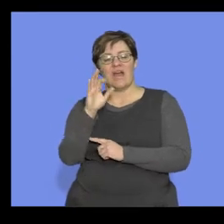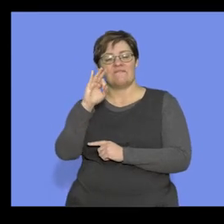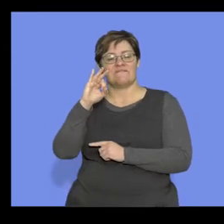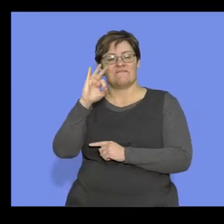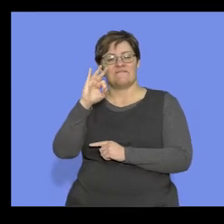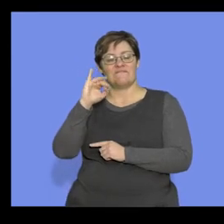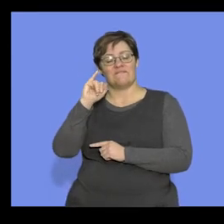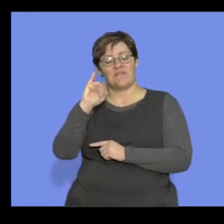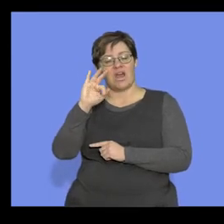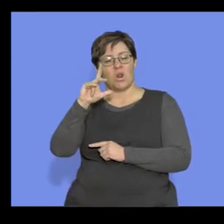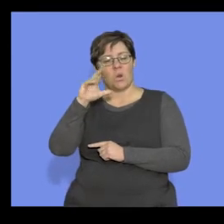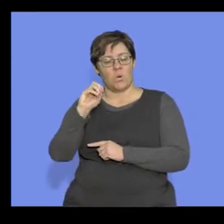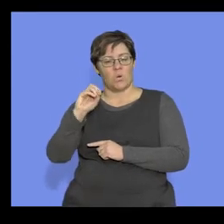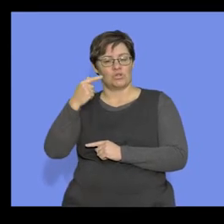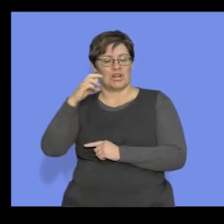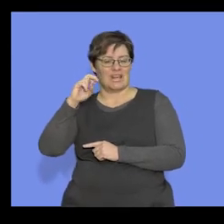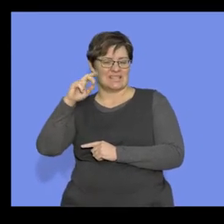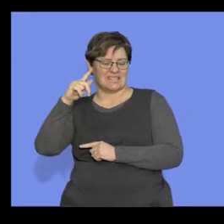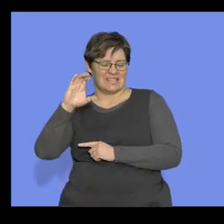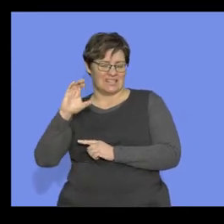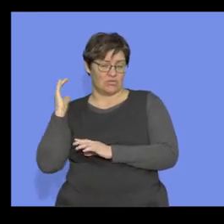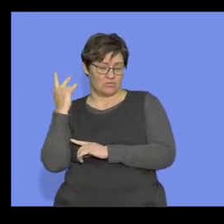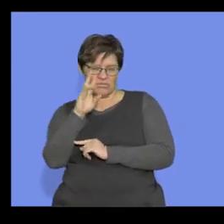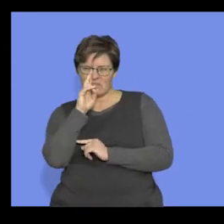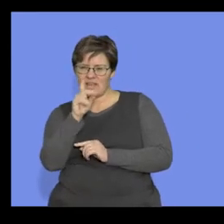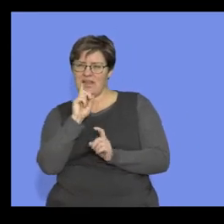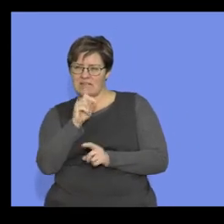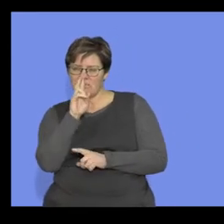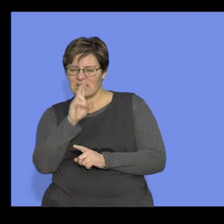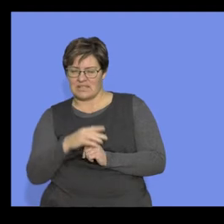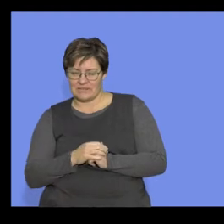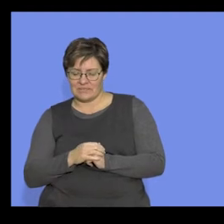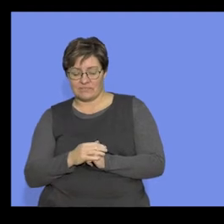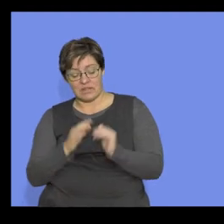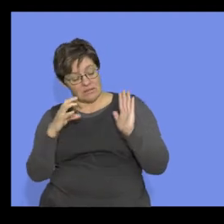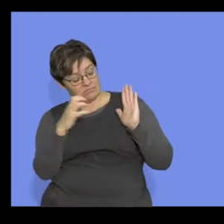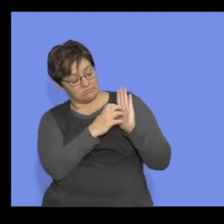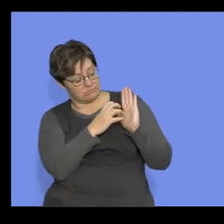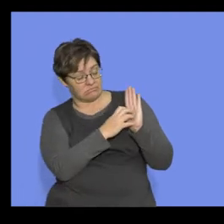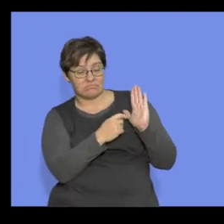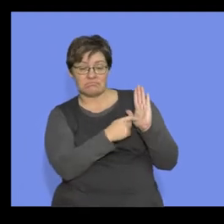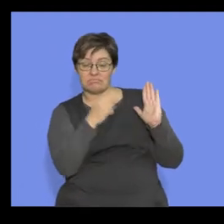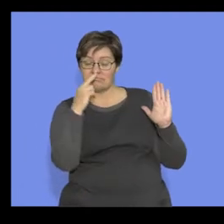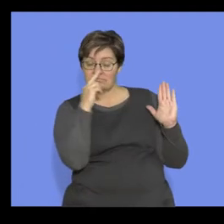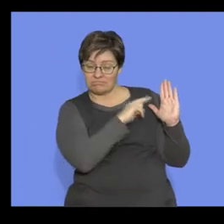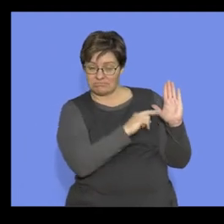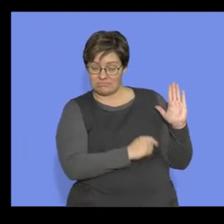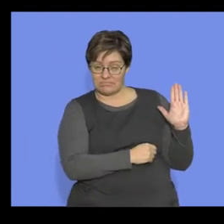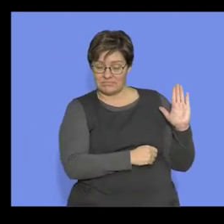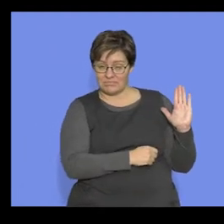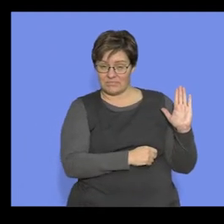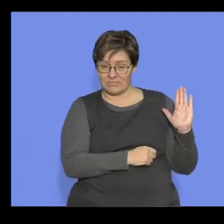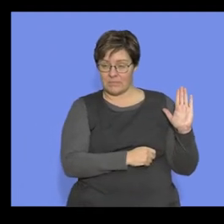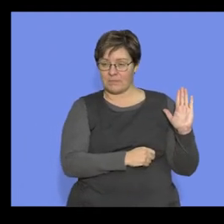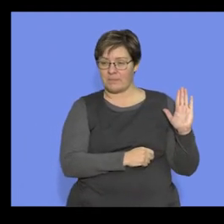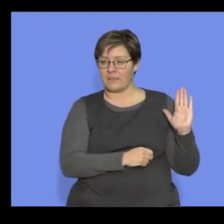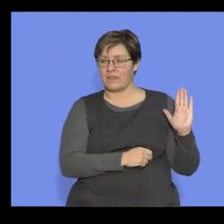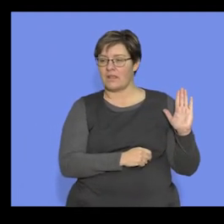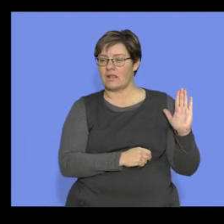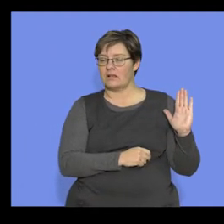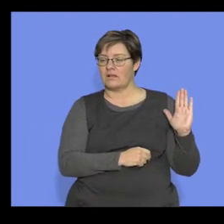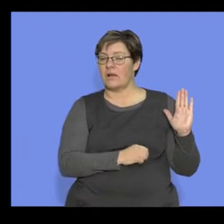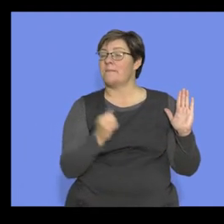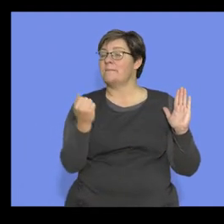tree. Let's answer it and see if it comes a little bit clearer. Okay, study the diagram of a phylogenetic tree.